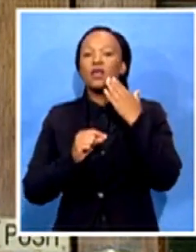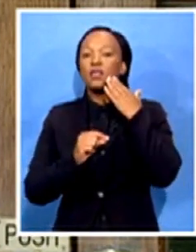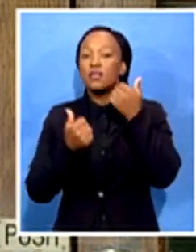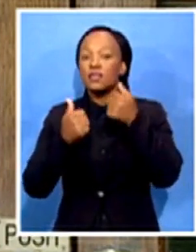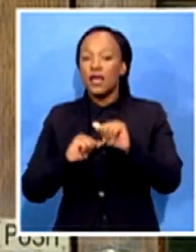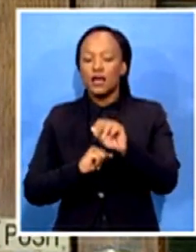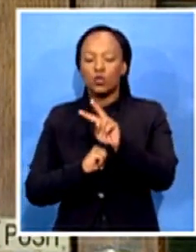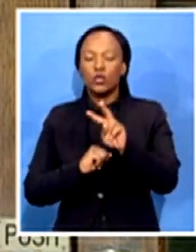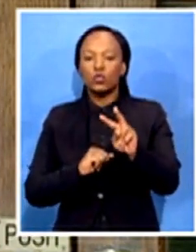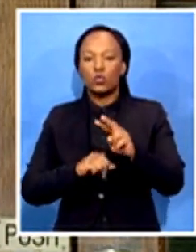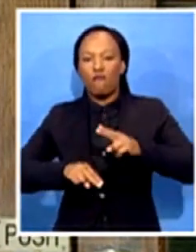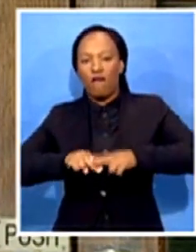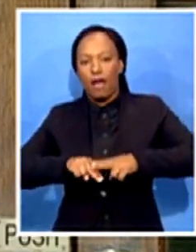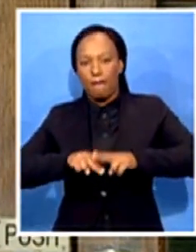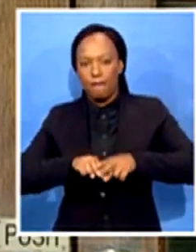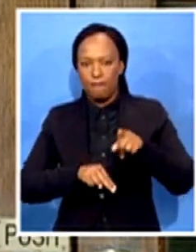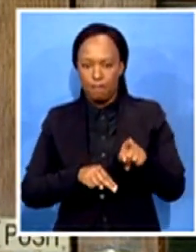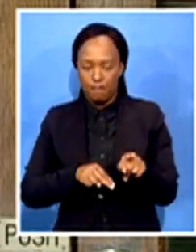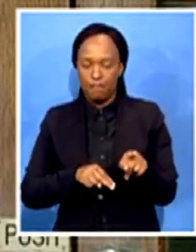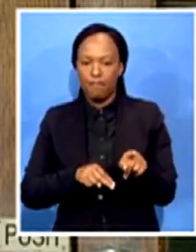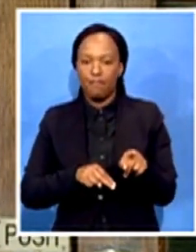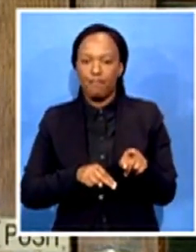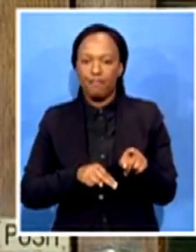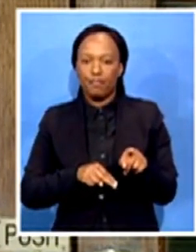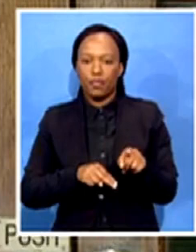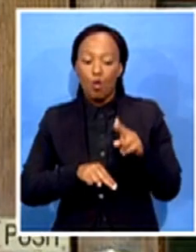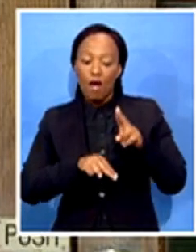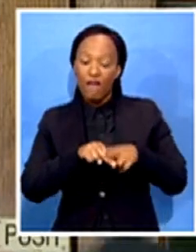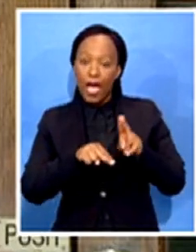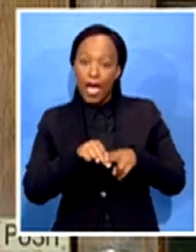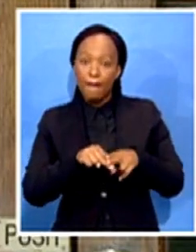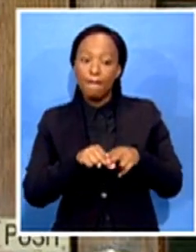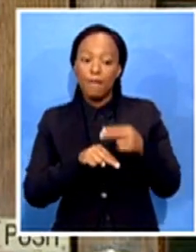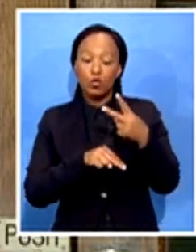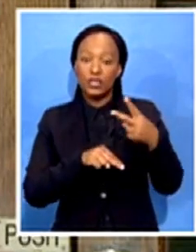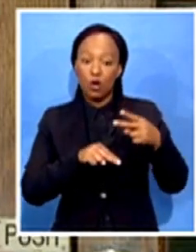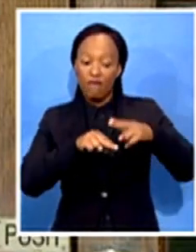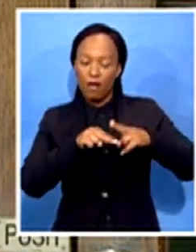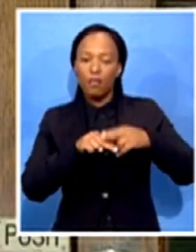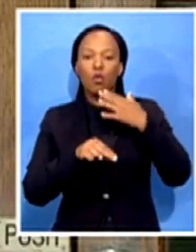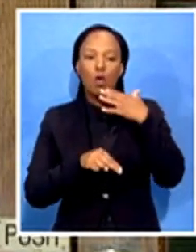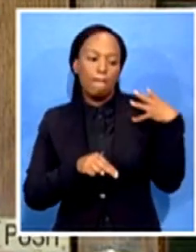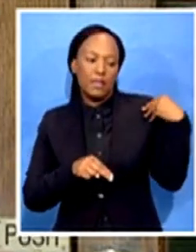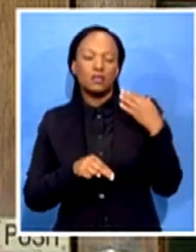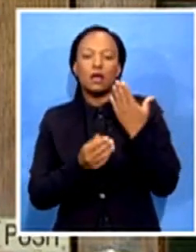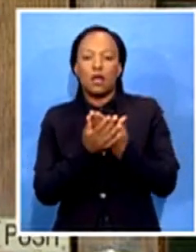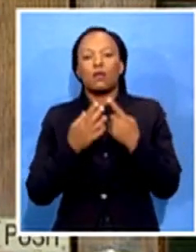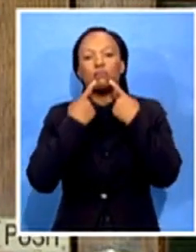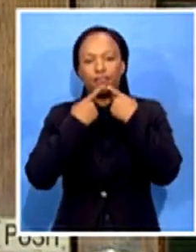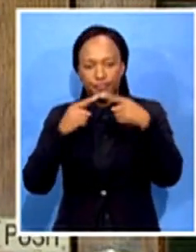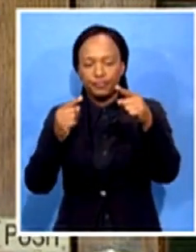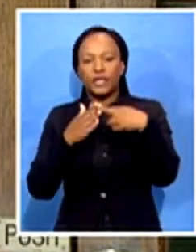results will released by the Minister. Now, I understand that there's a